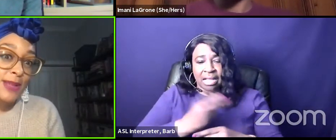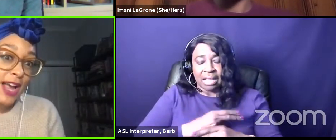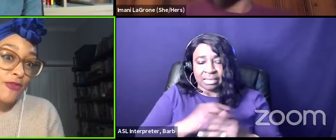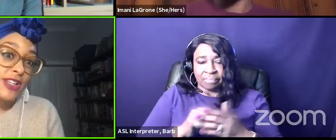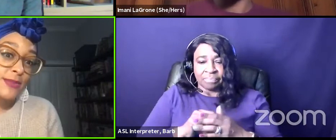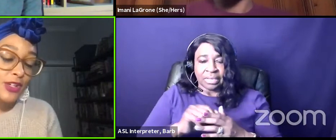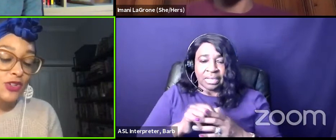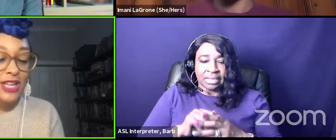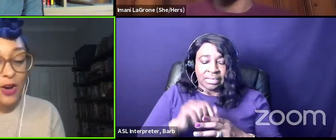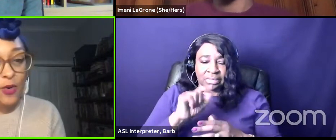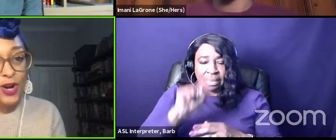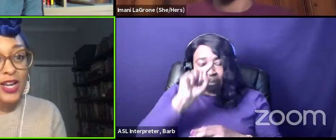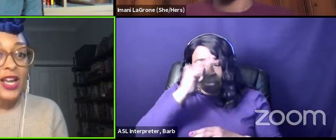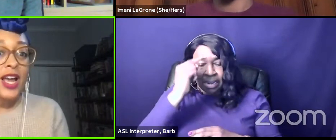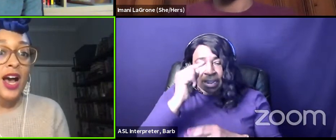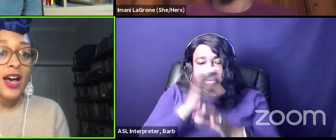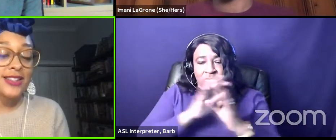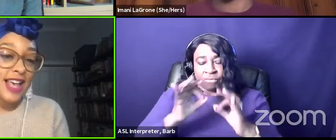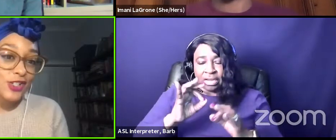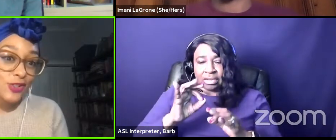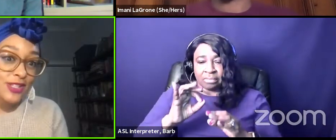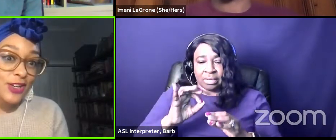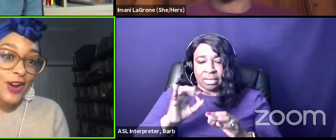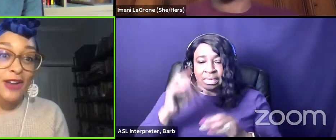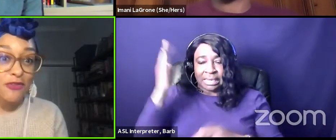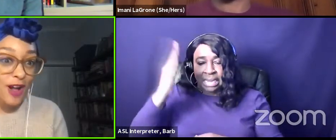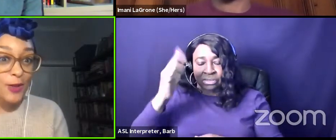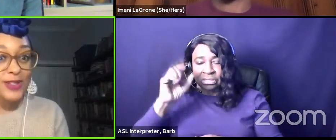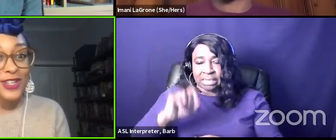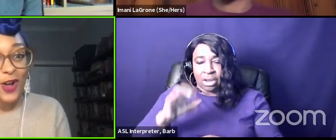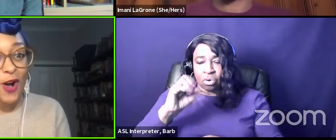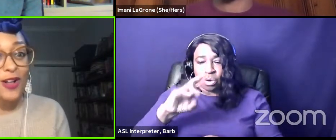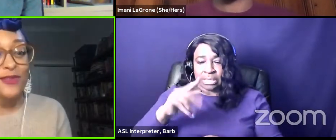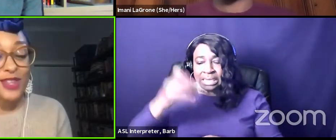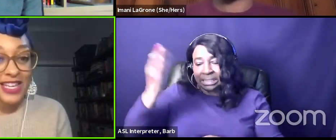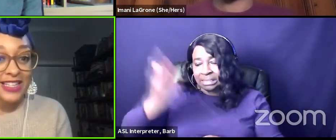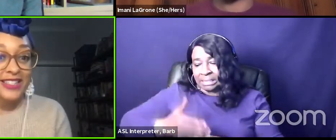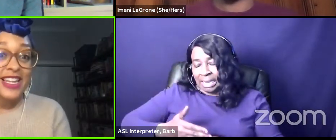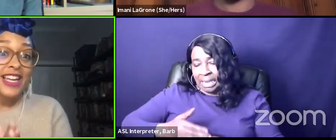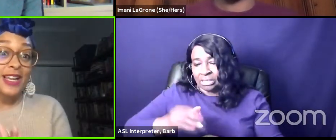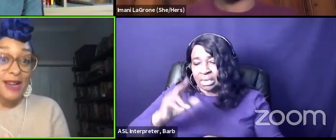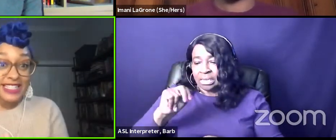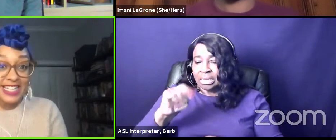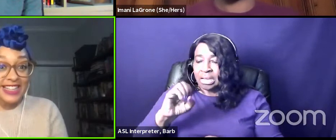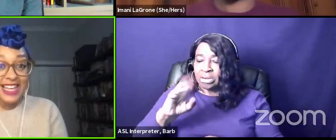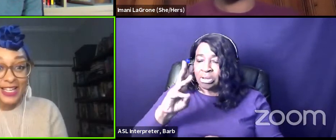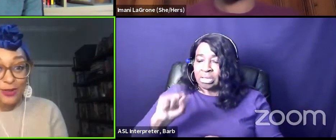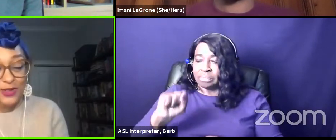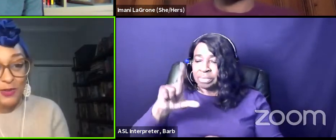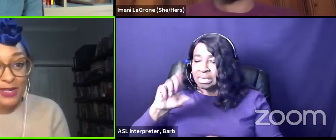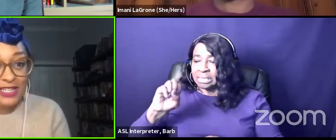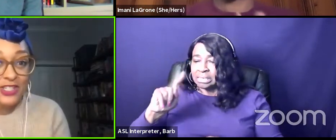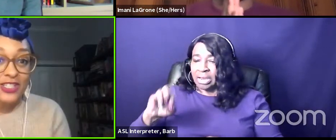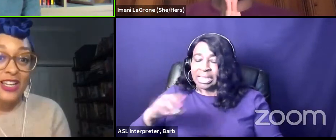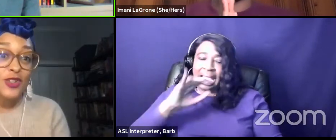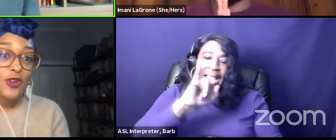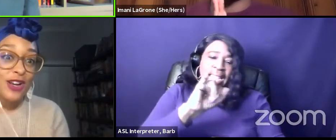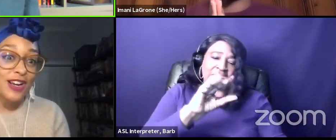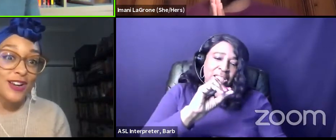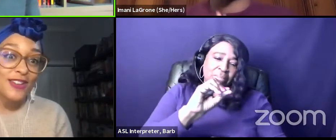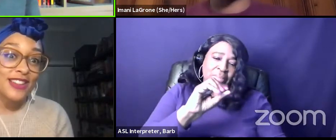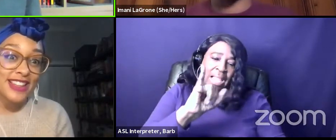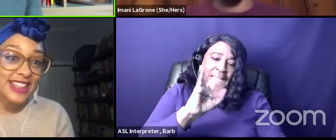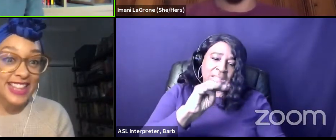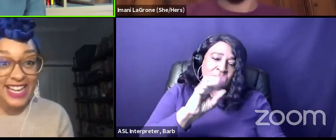newsletter at black freedom lectures.org uh slash newsletter and follow us on all of the things imani thank you so much great